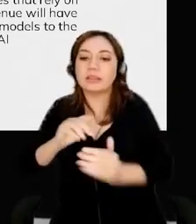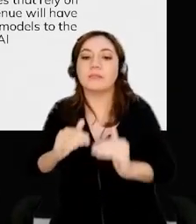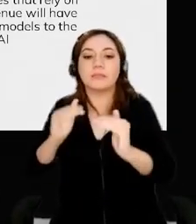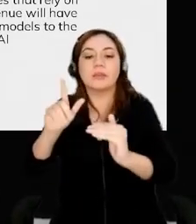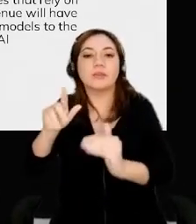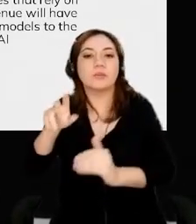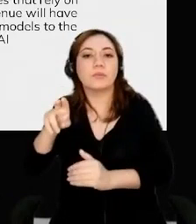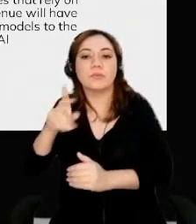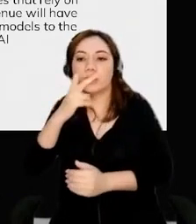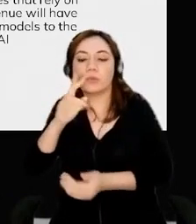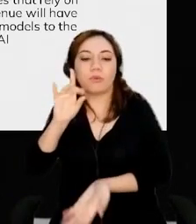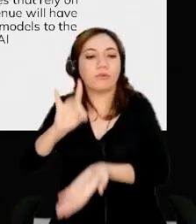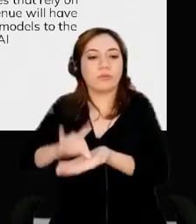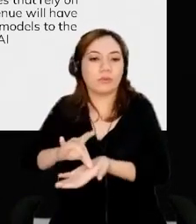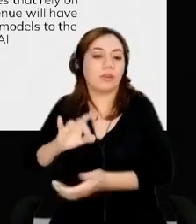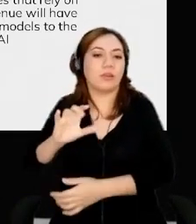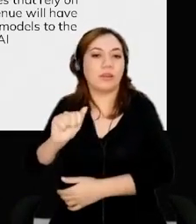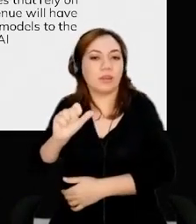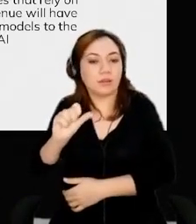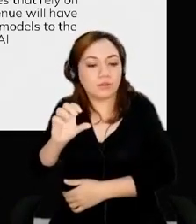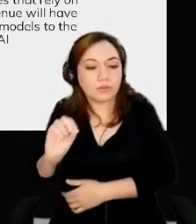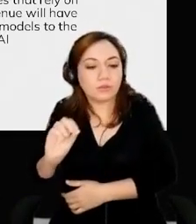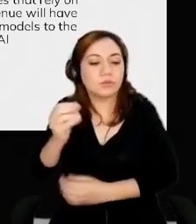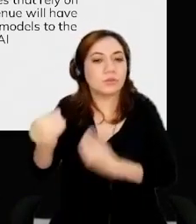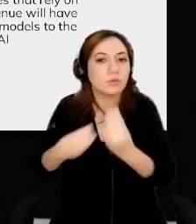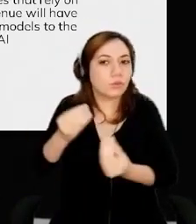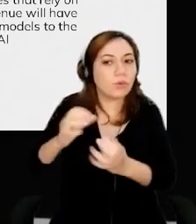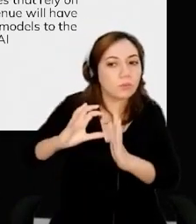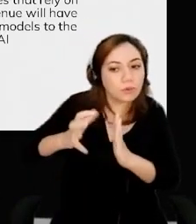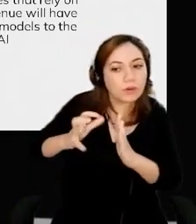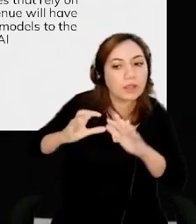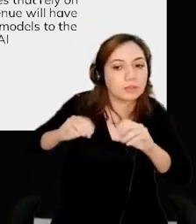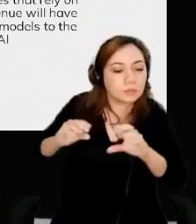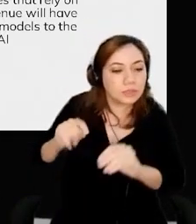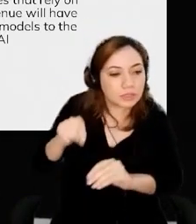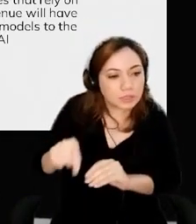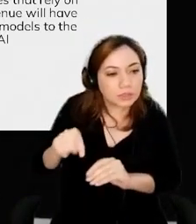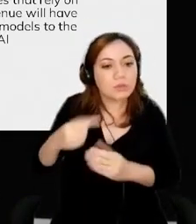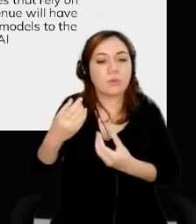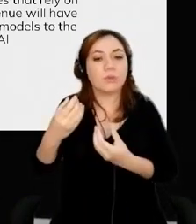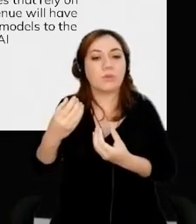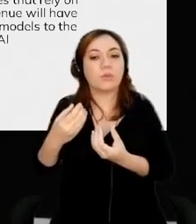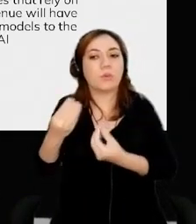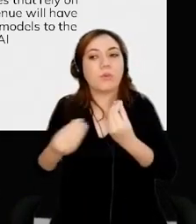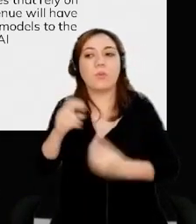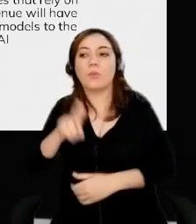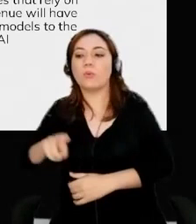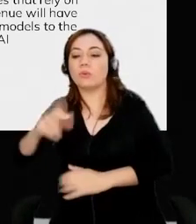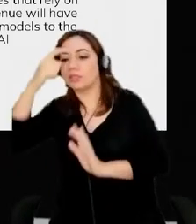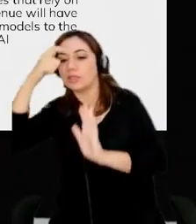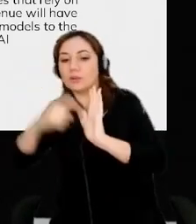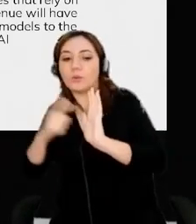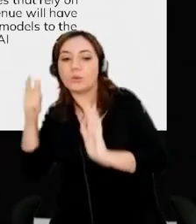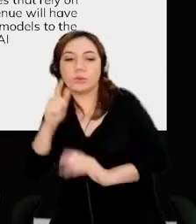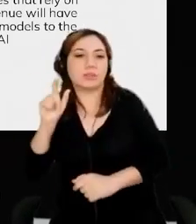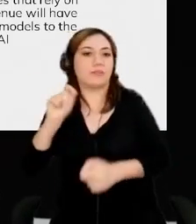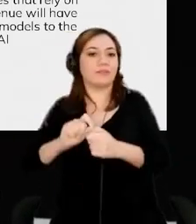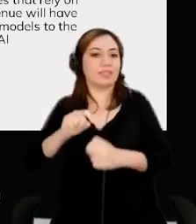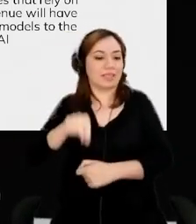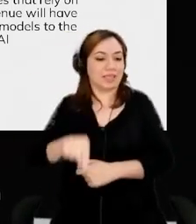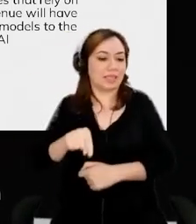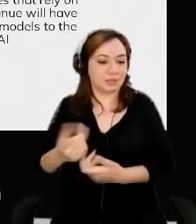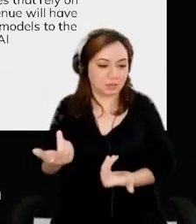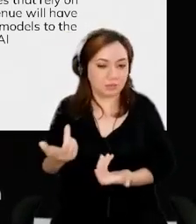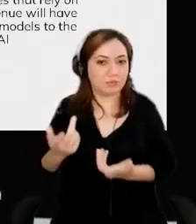daily basis that they're resolving manually today and how they can use AI to accomplish that. So, that's one big part of